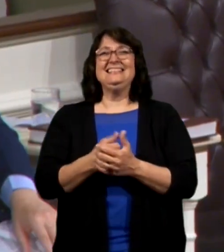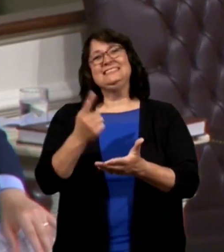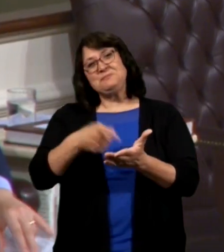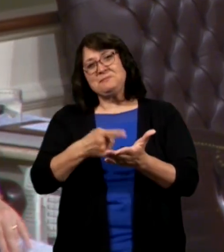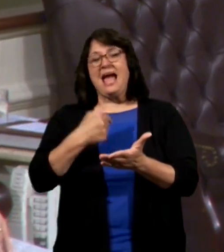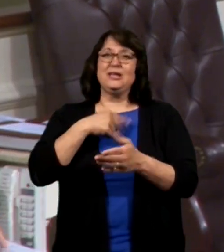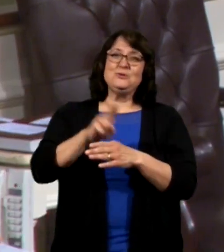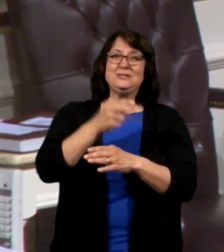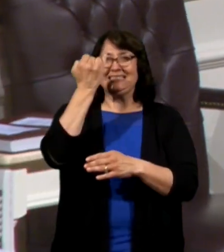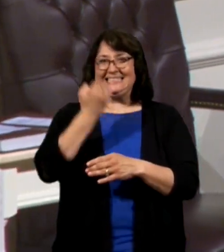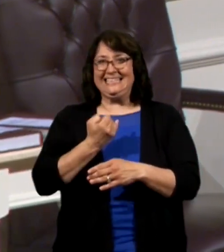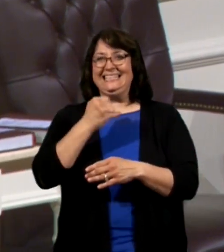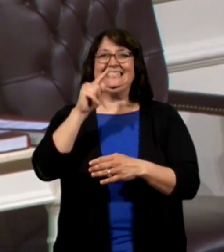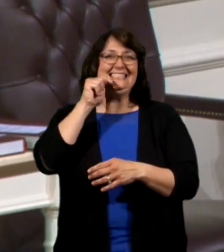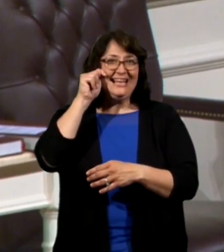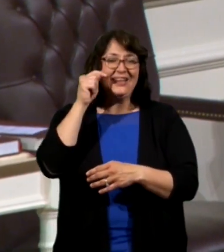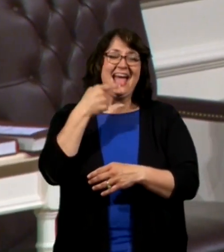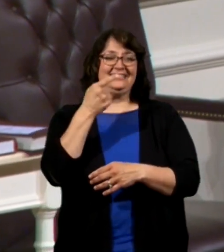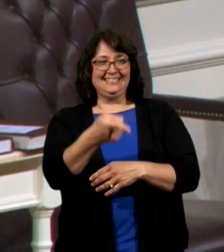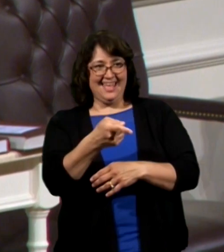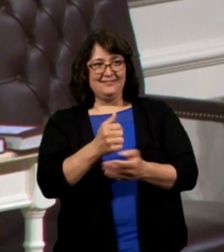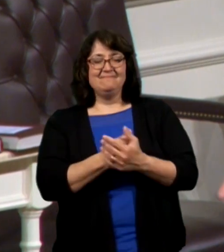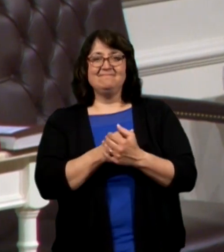a skinny teenager come up, and I'll say,